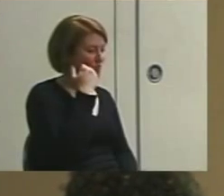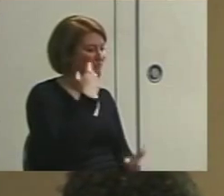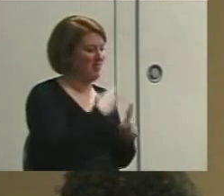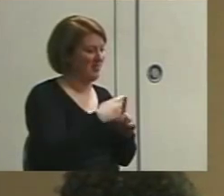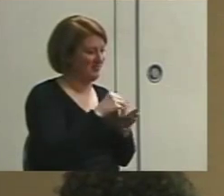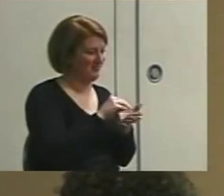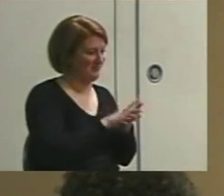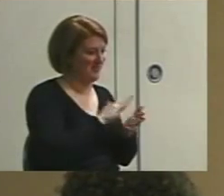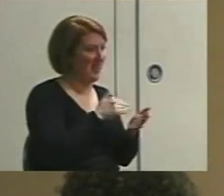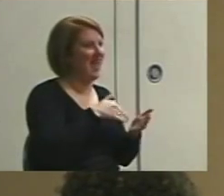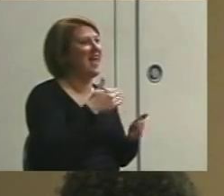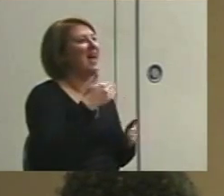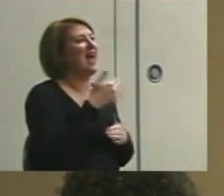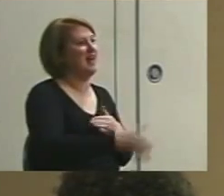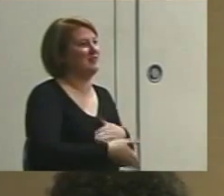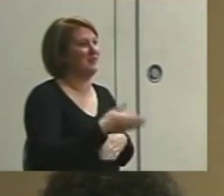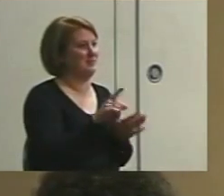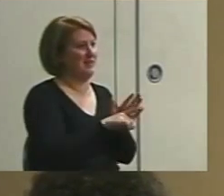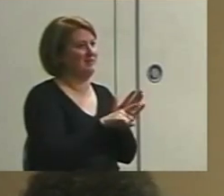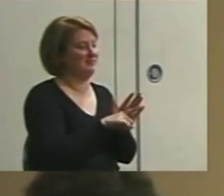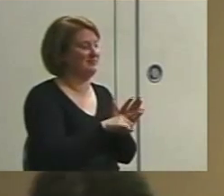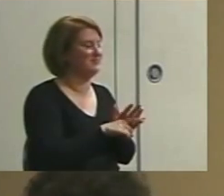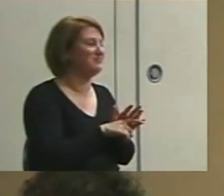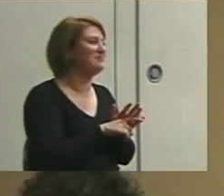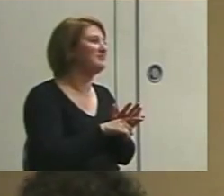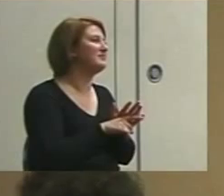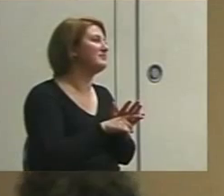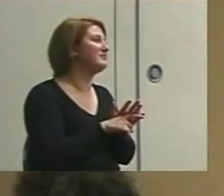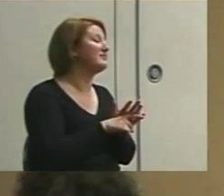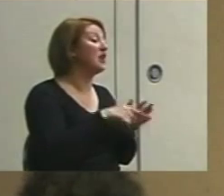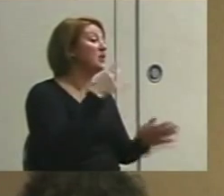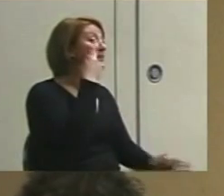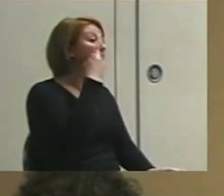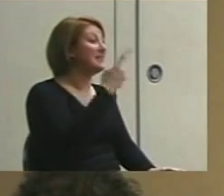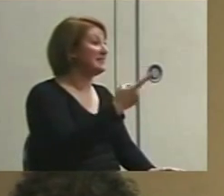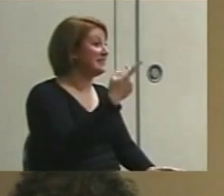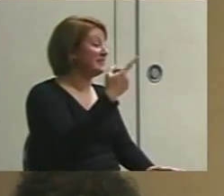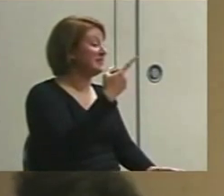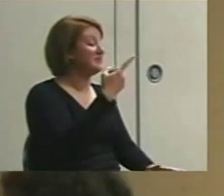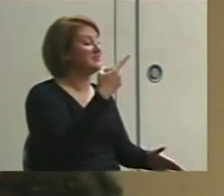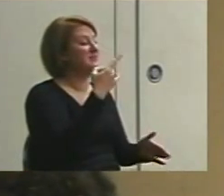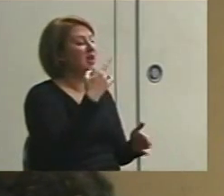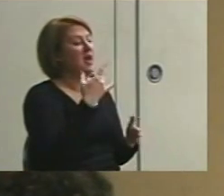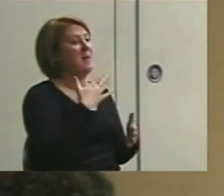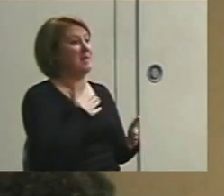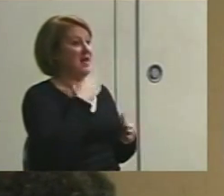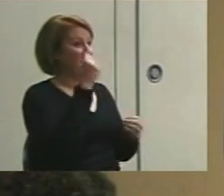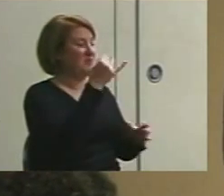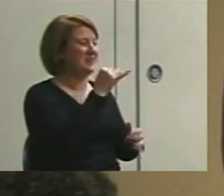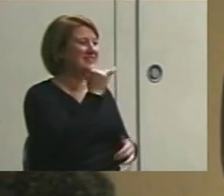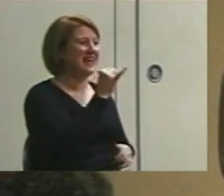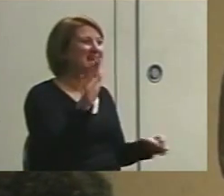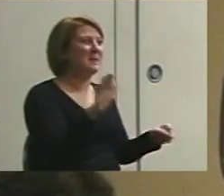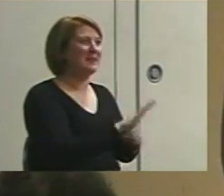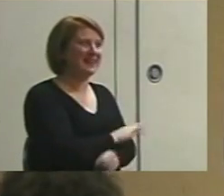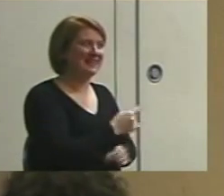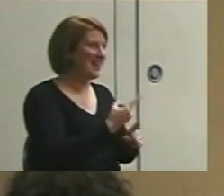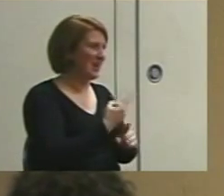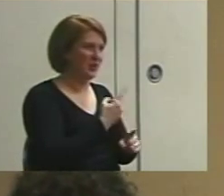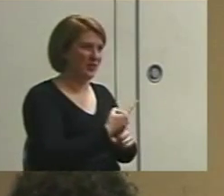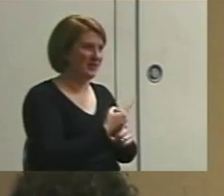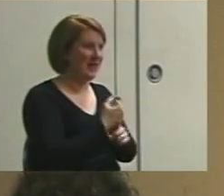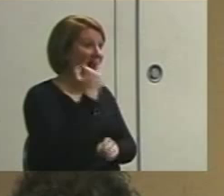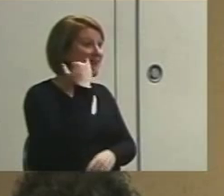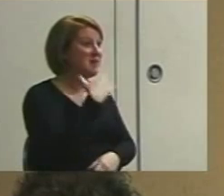the next time that bell rings. Now you can see that what I'm getting is not completely accurate. If he